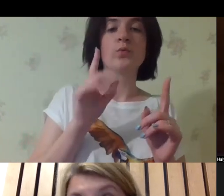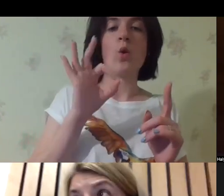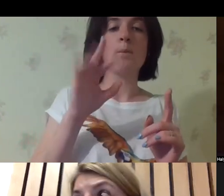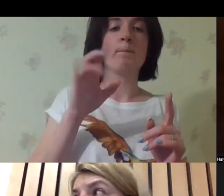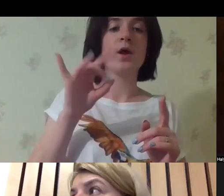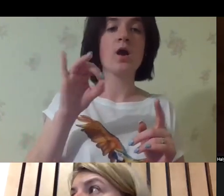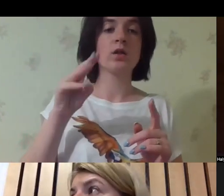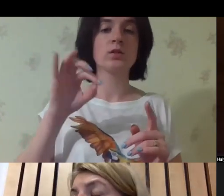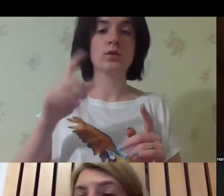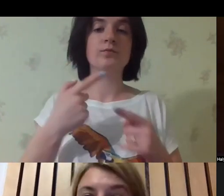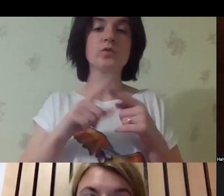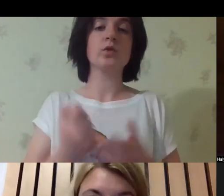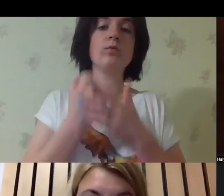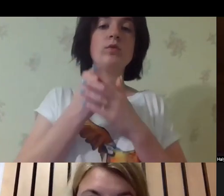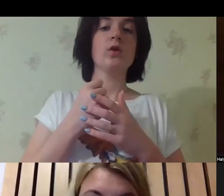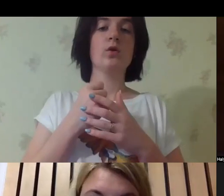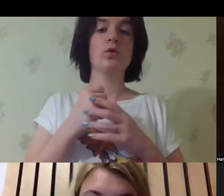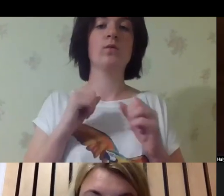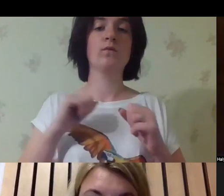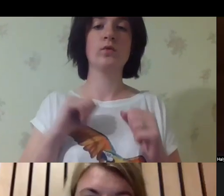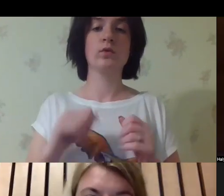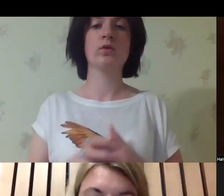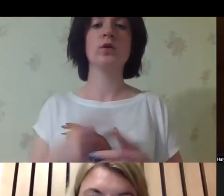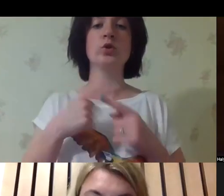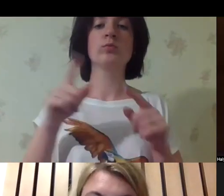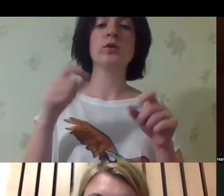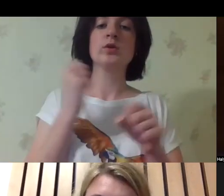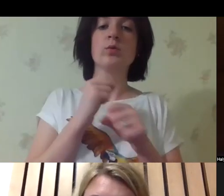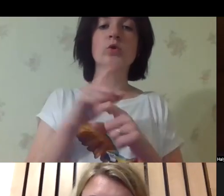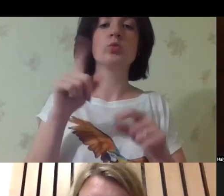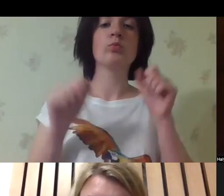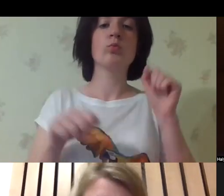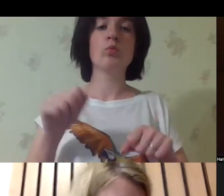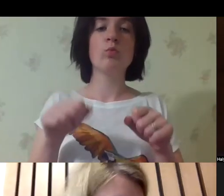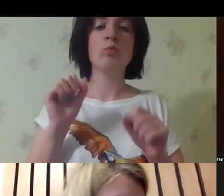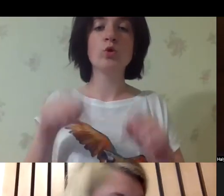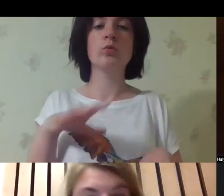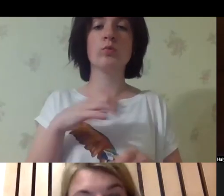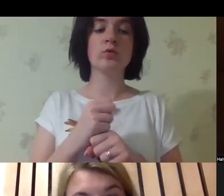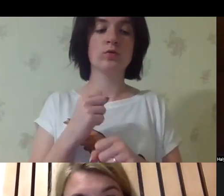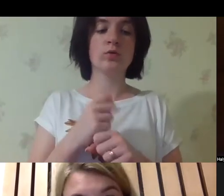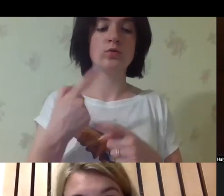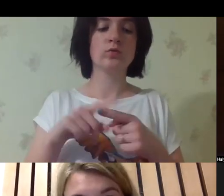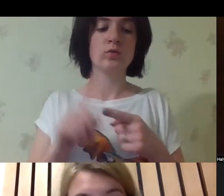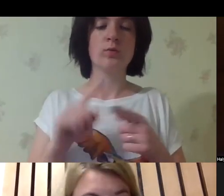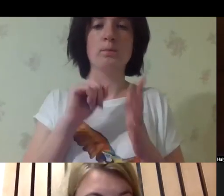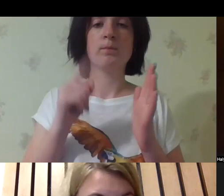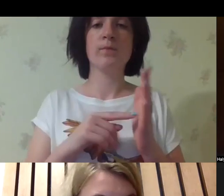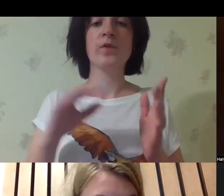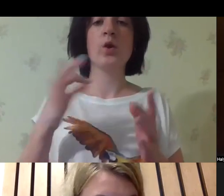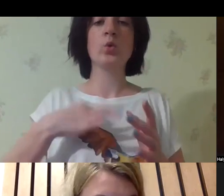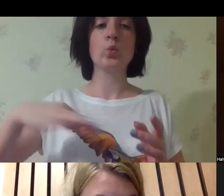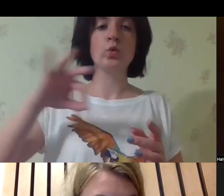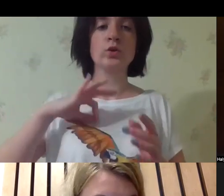properly and legitimately explain that. So if we had this advocacy support, that would be great to promote